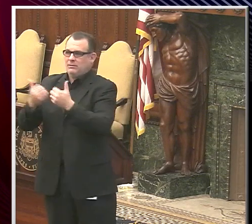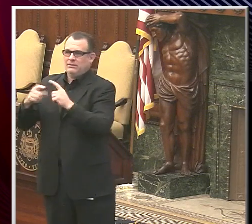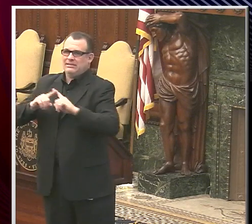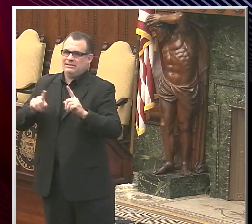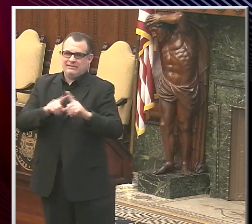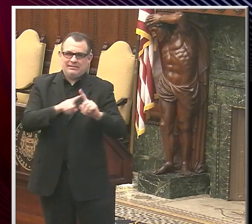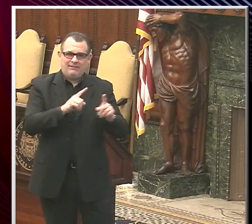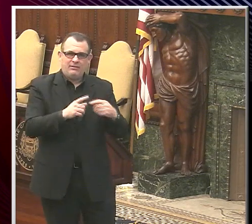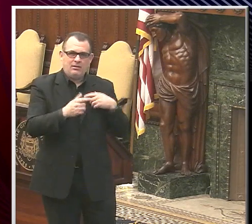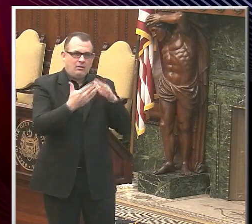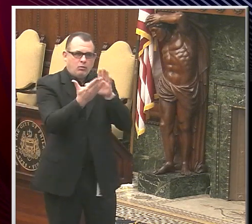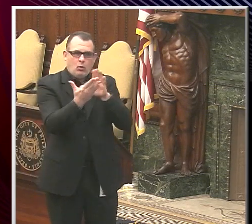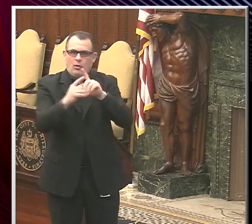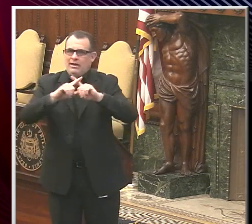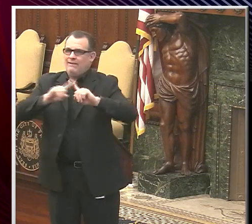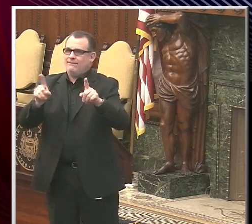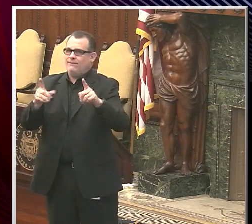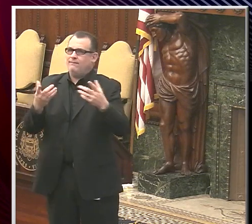Right.